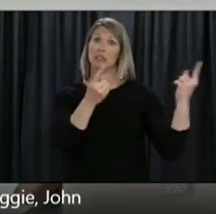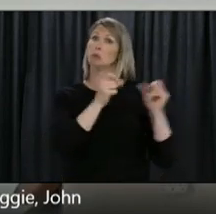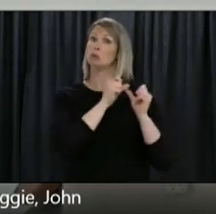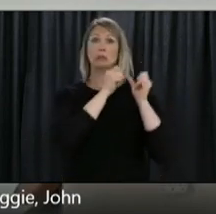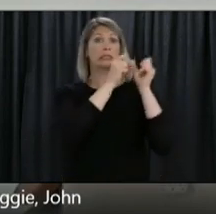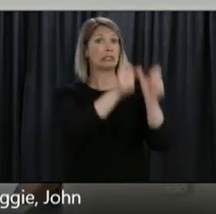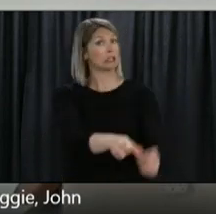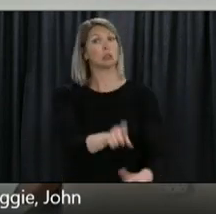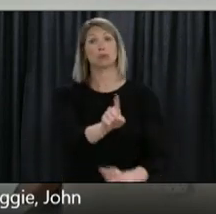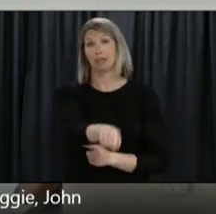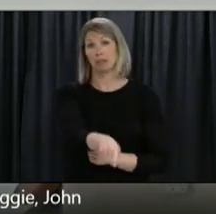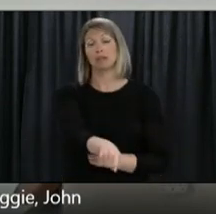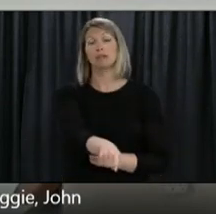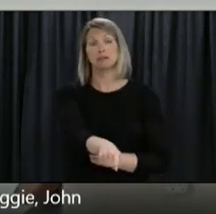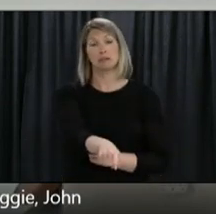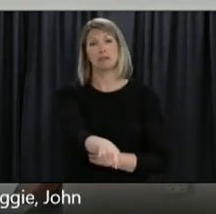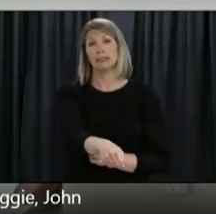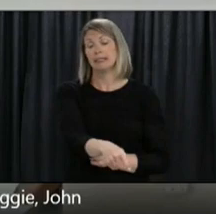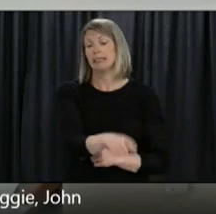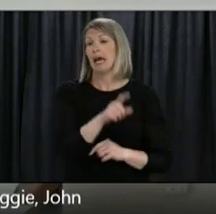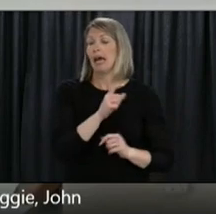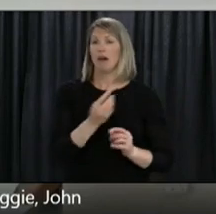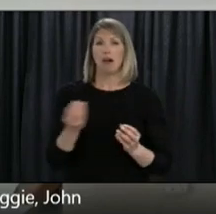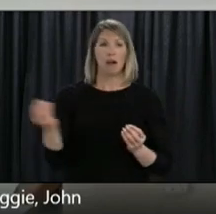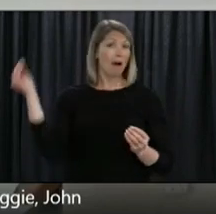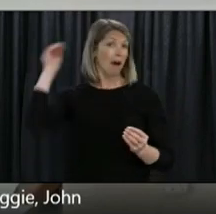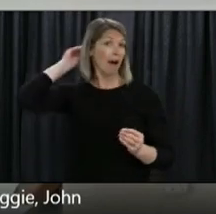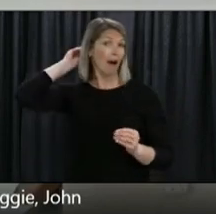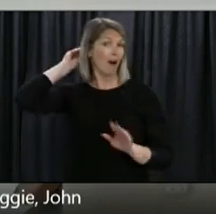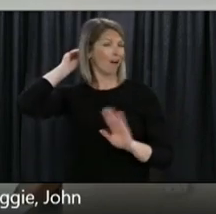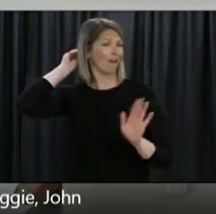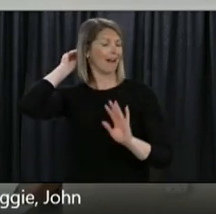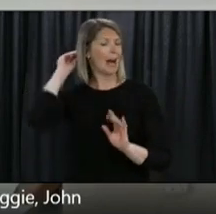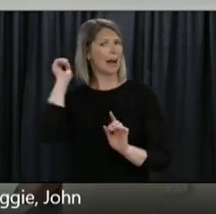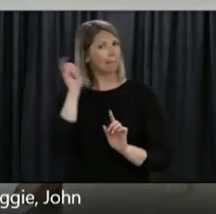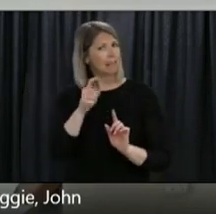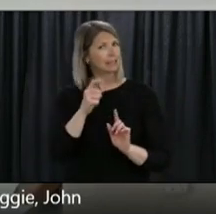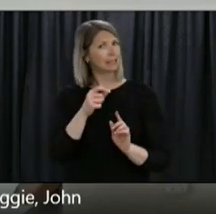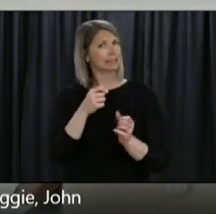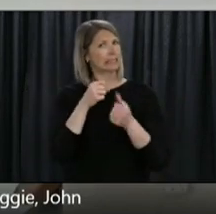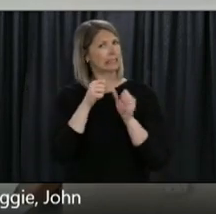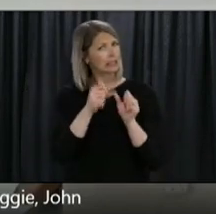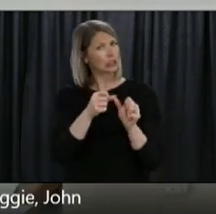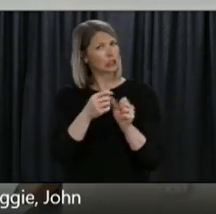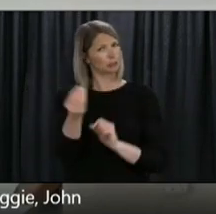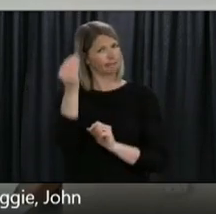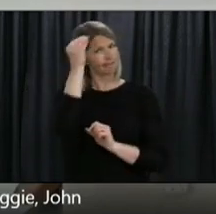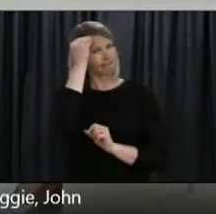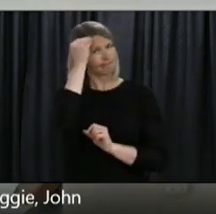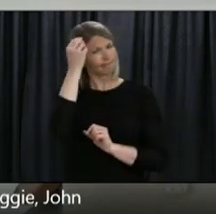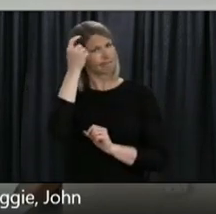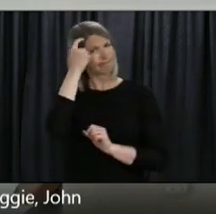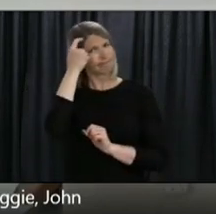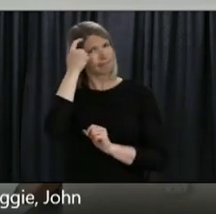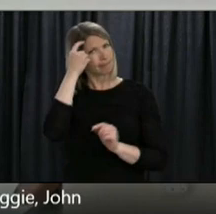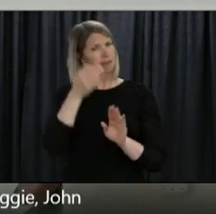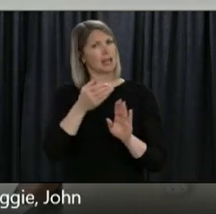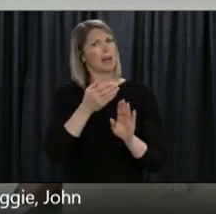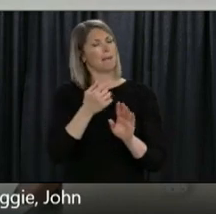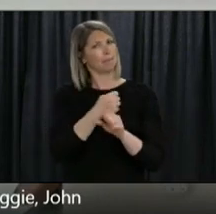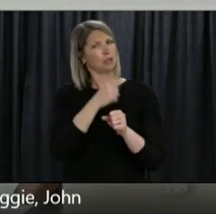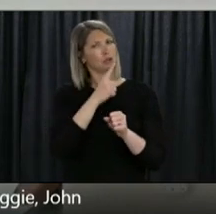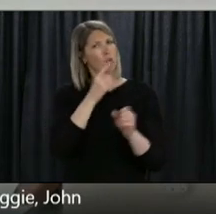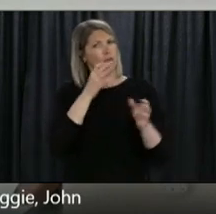to bear that in mind that is now going to have to be part and parcel of how we operate as Newfoundlanders and Labradorians to do it